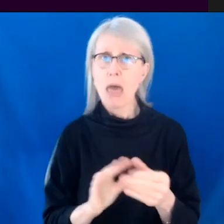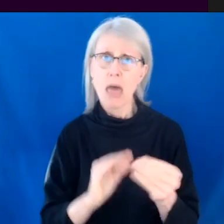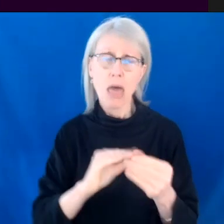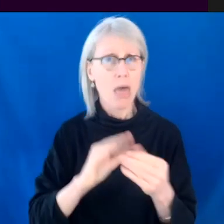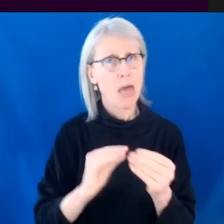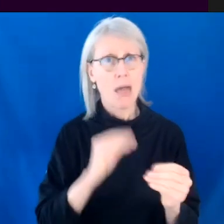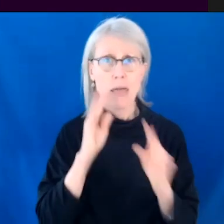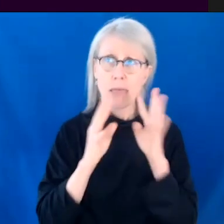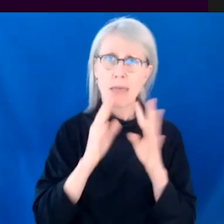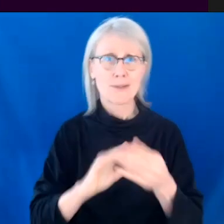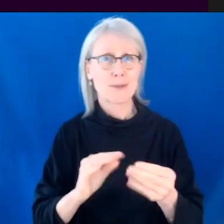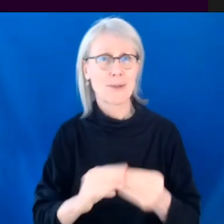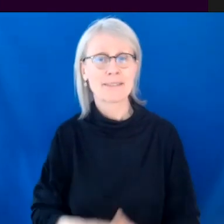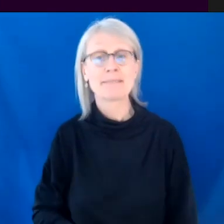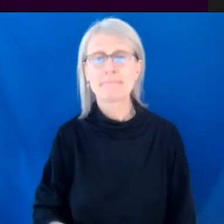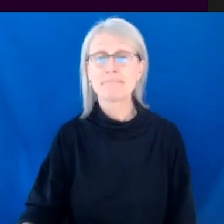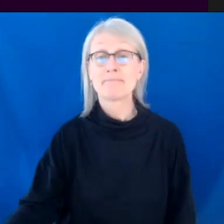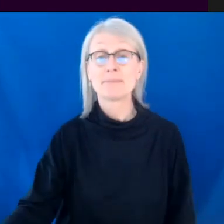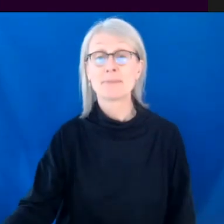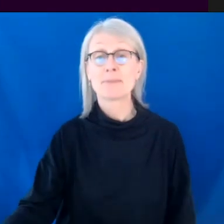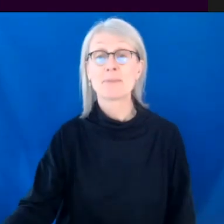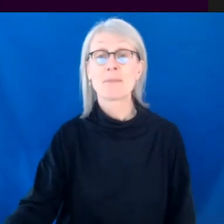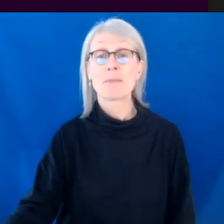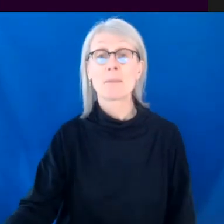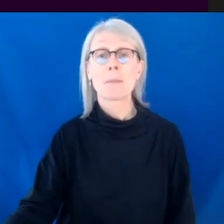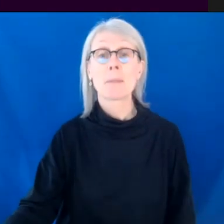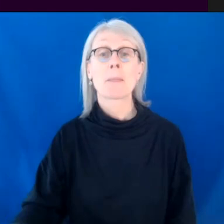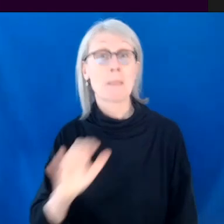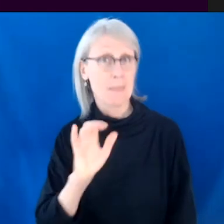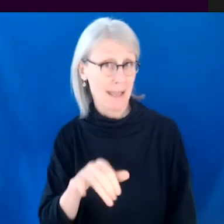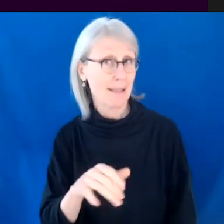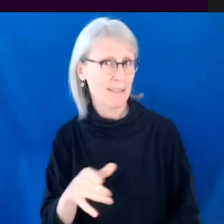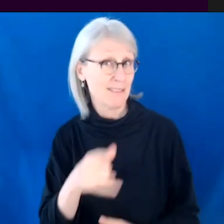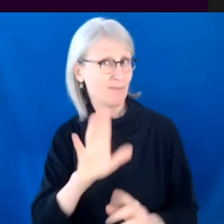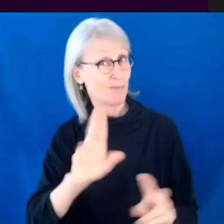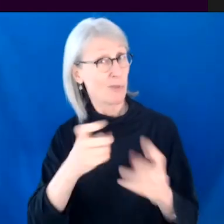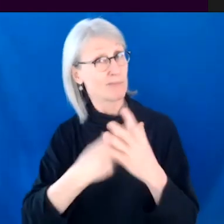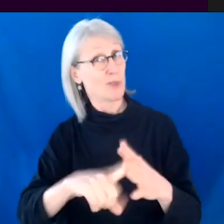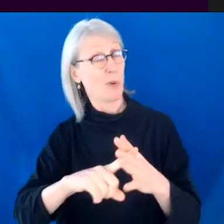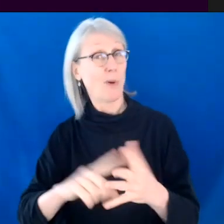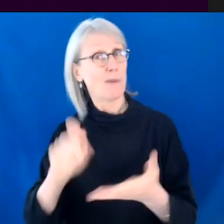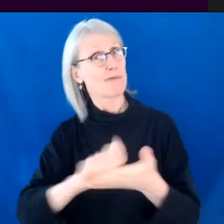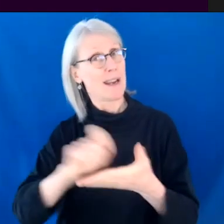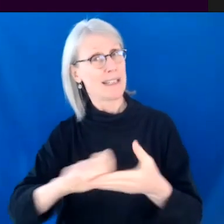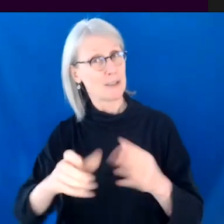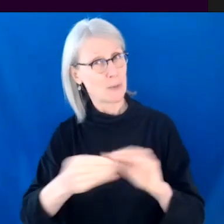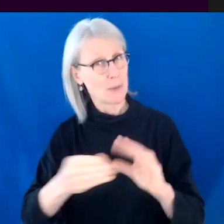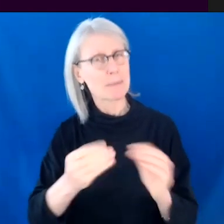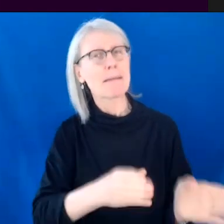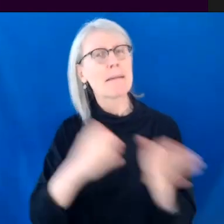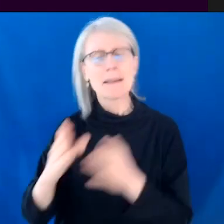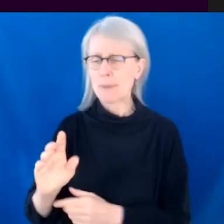Yeah. Um, well, so that's how you started storytelling. Um, how did you get started in writing for film and TV